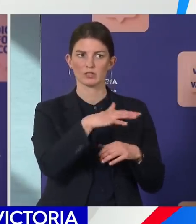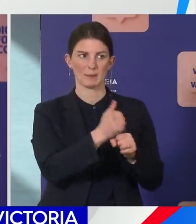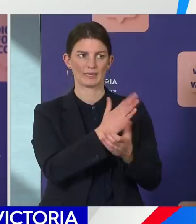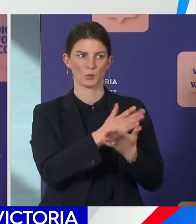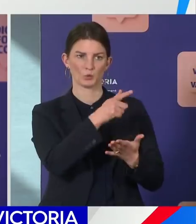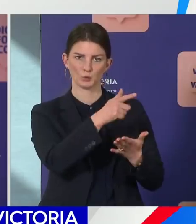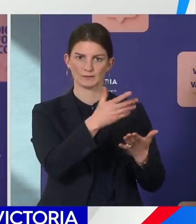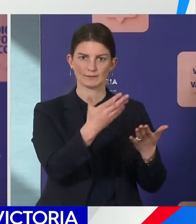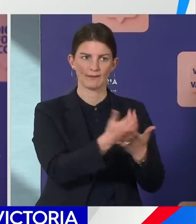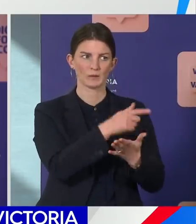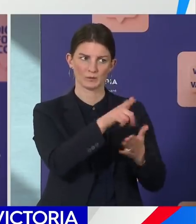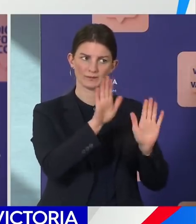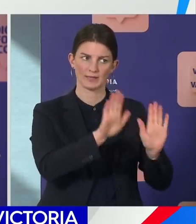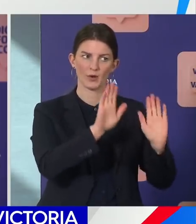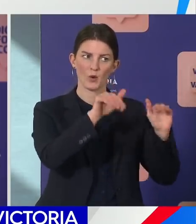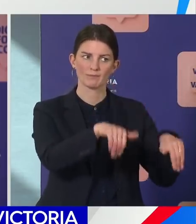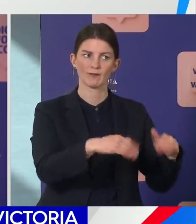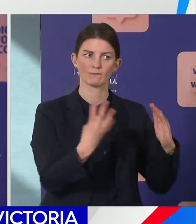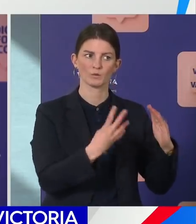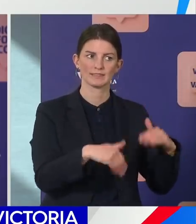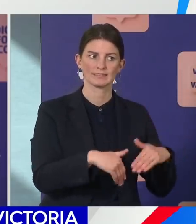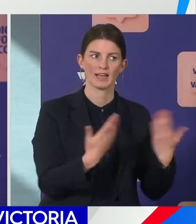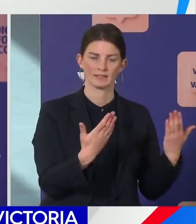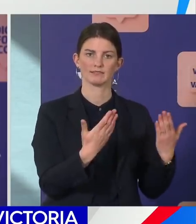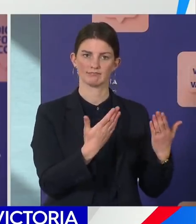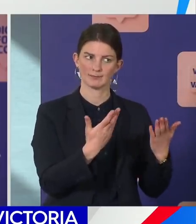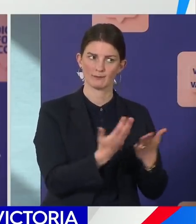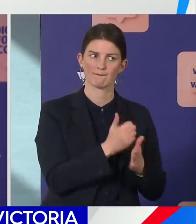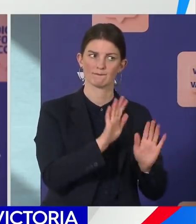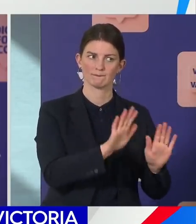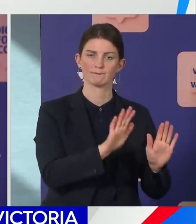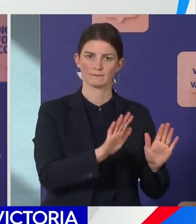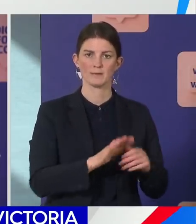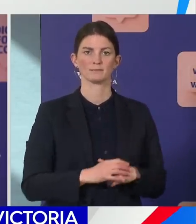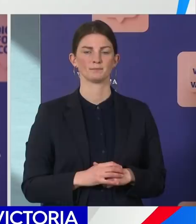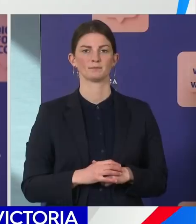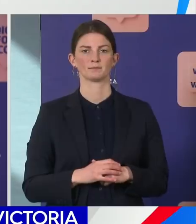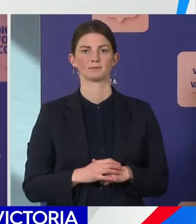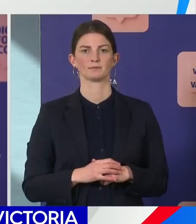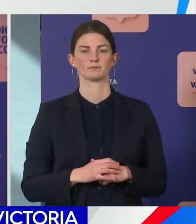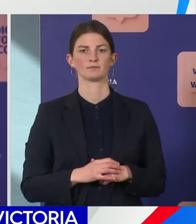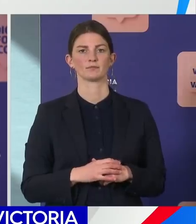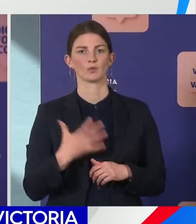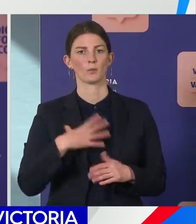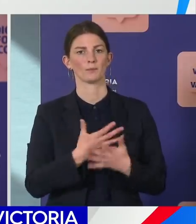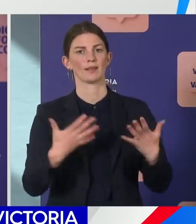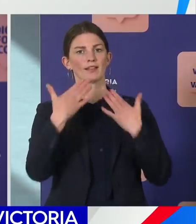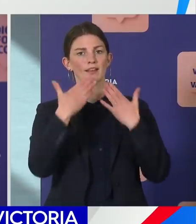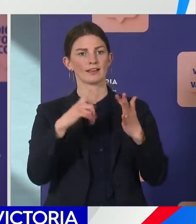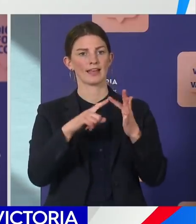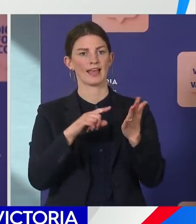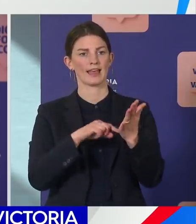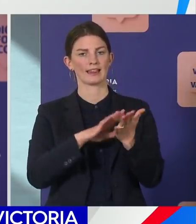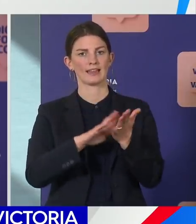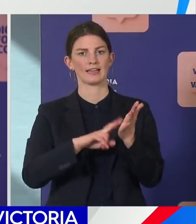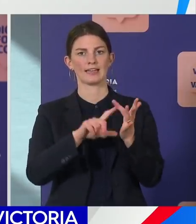isolated and safe as they get through these challenges. I want to particularly thank the Ethnic Communities Council of